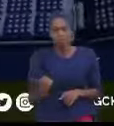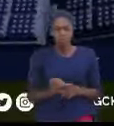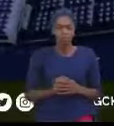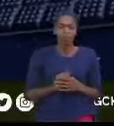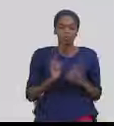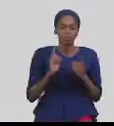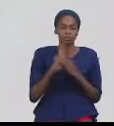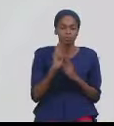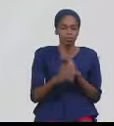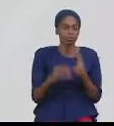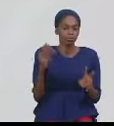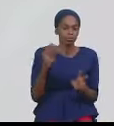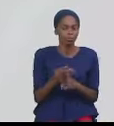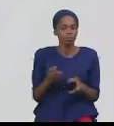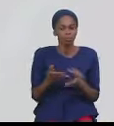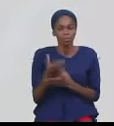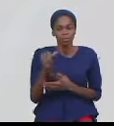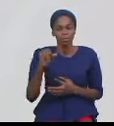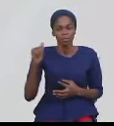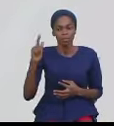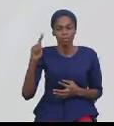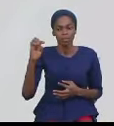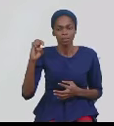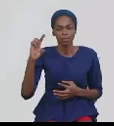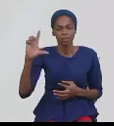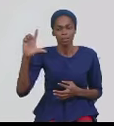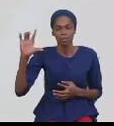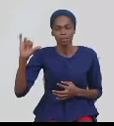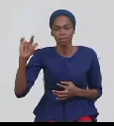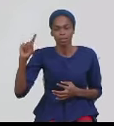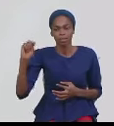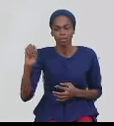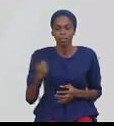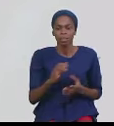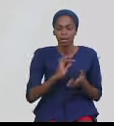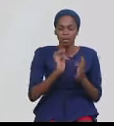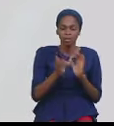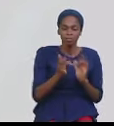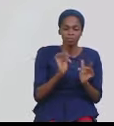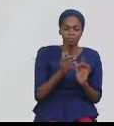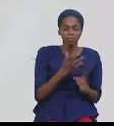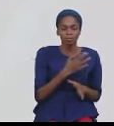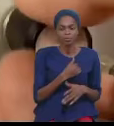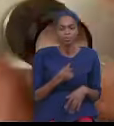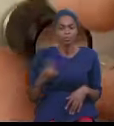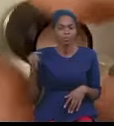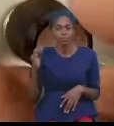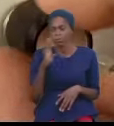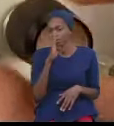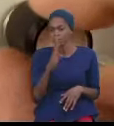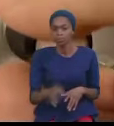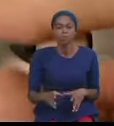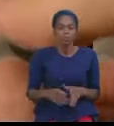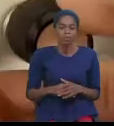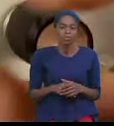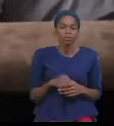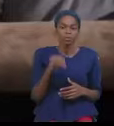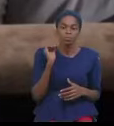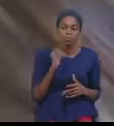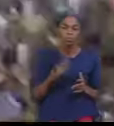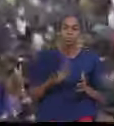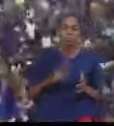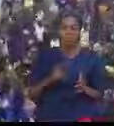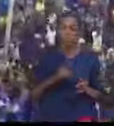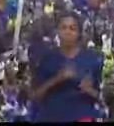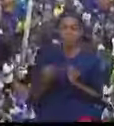And will also be broadcast on radio and television all over the